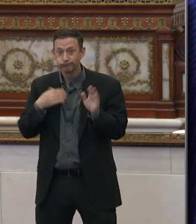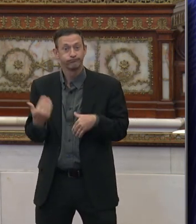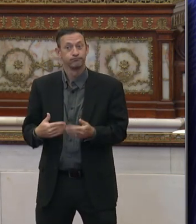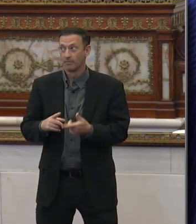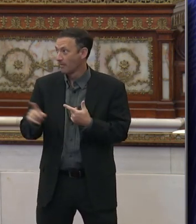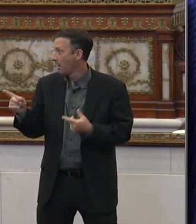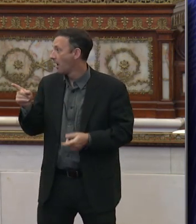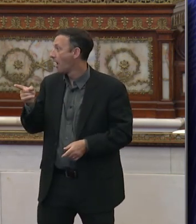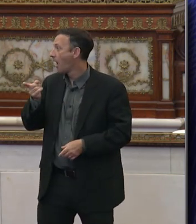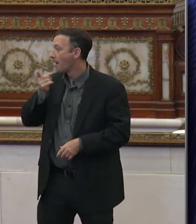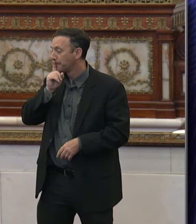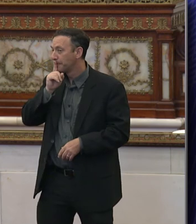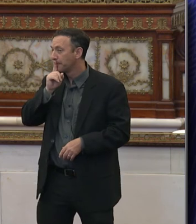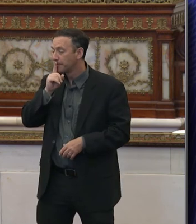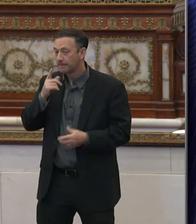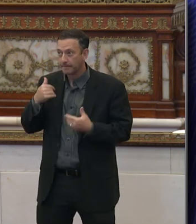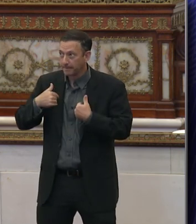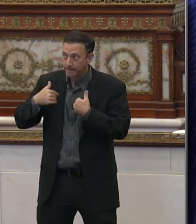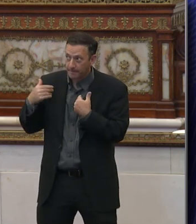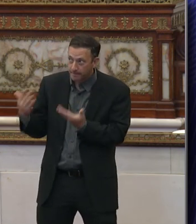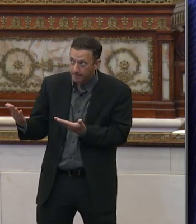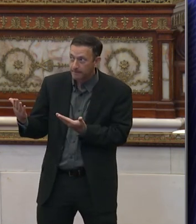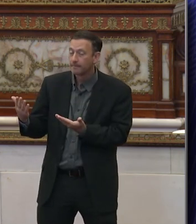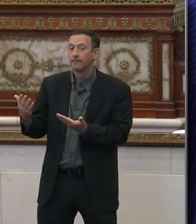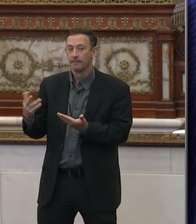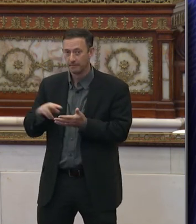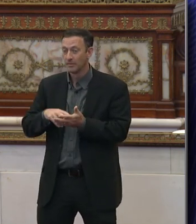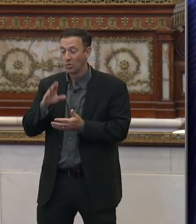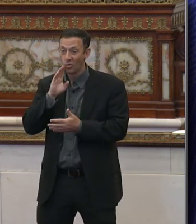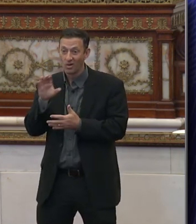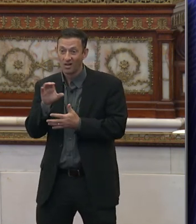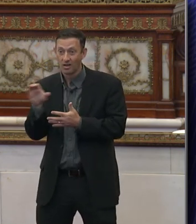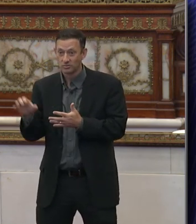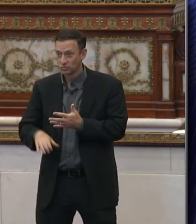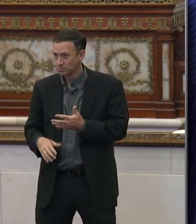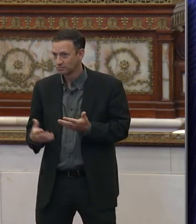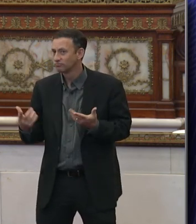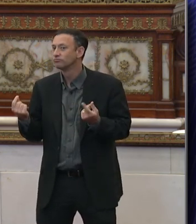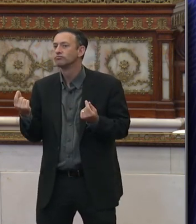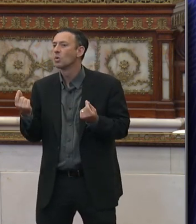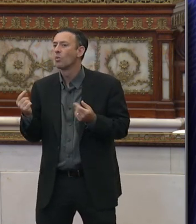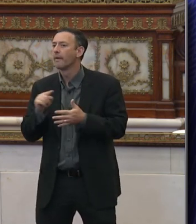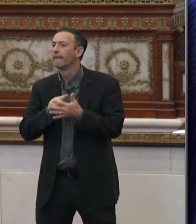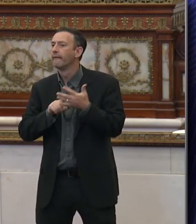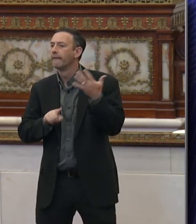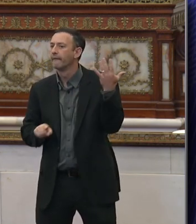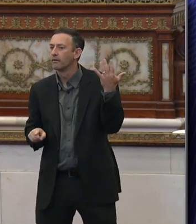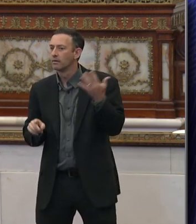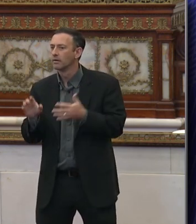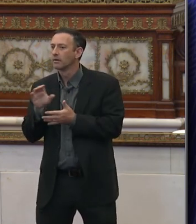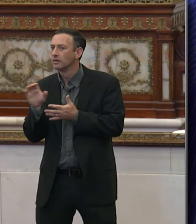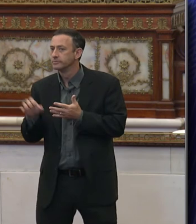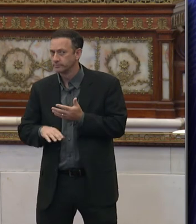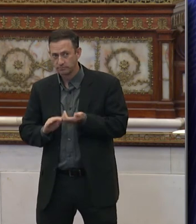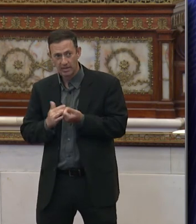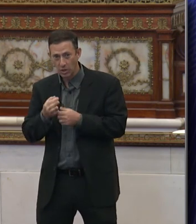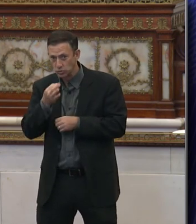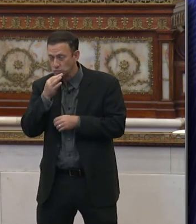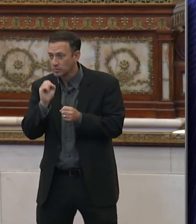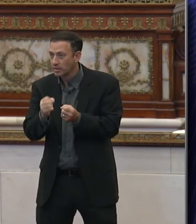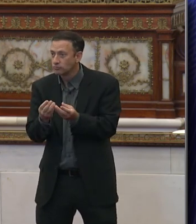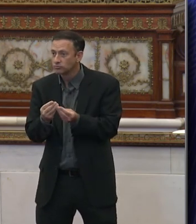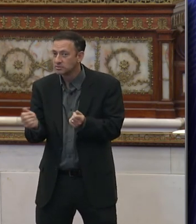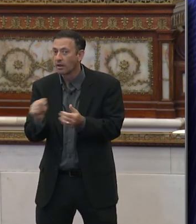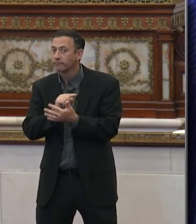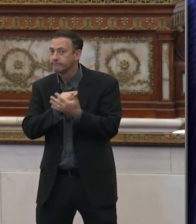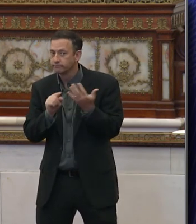So this is going to create, I'm assuming, some consequences. So what are those consequences and, you know, how soon can we rectify this